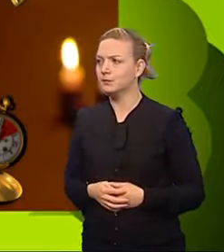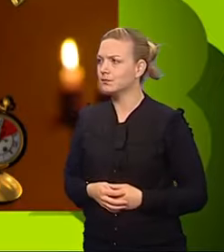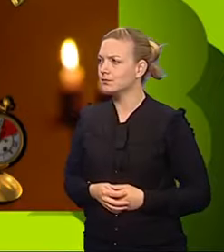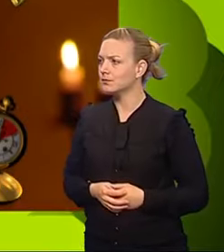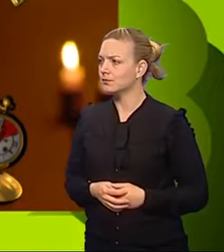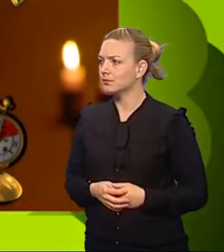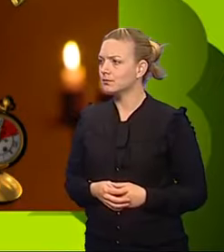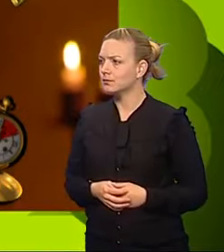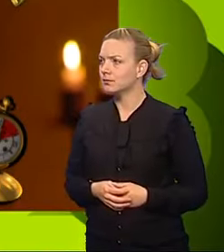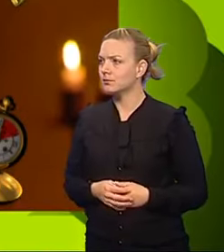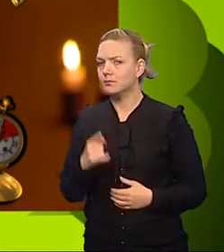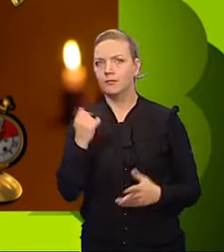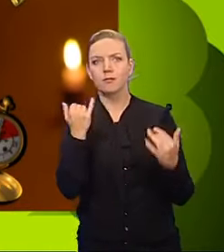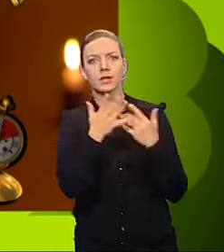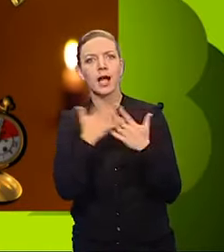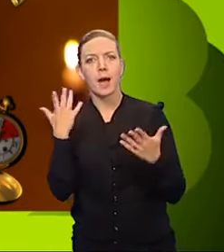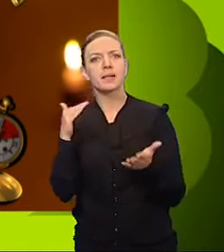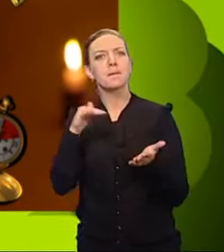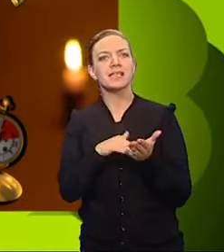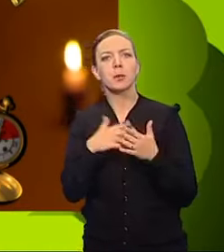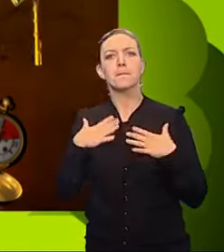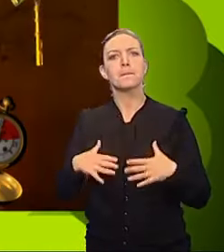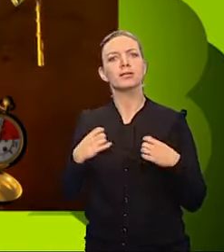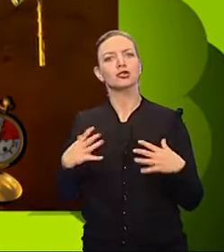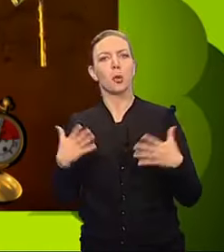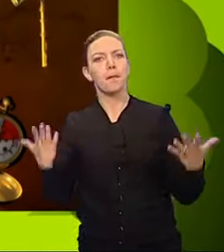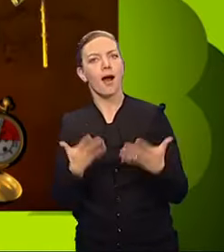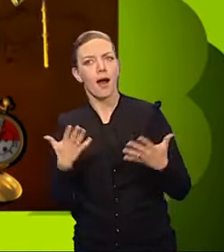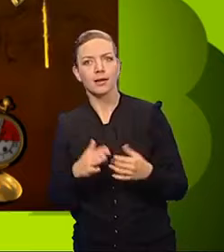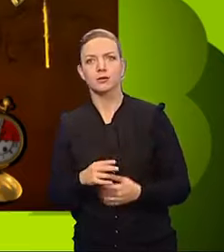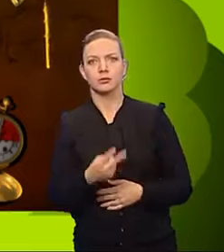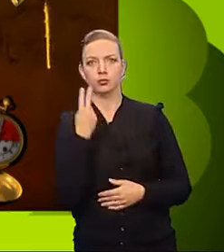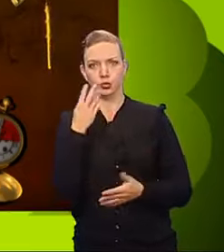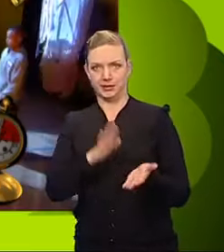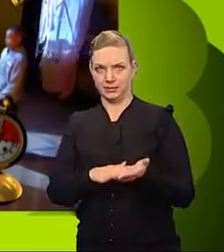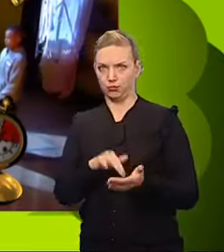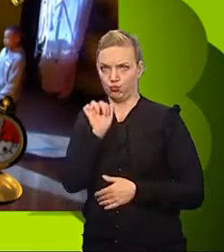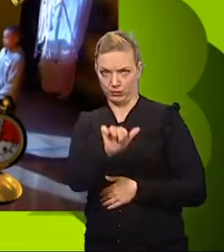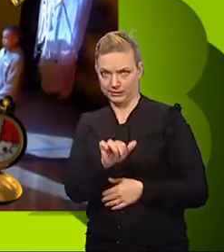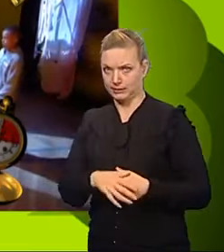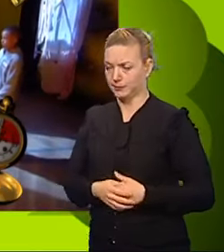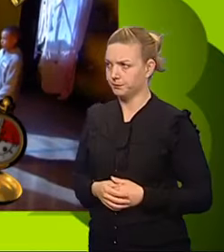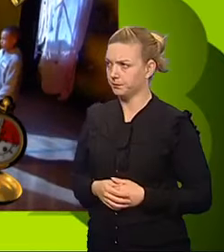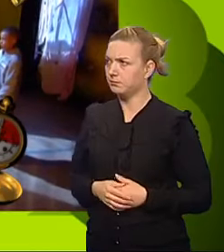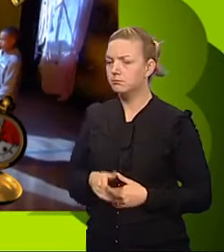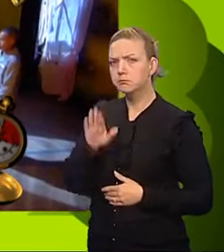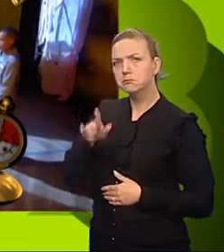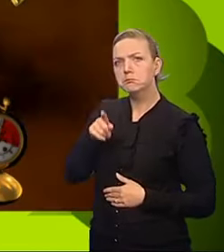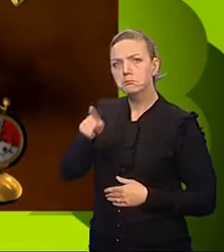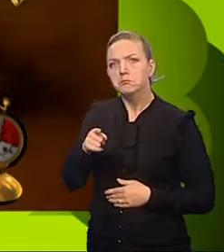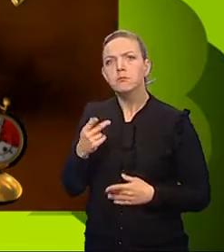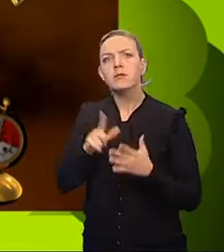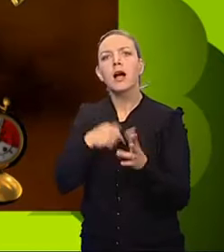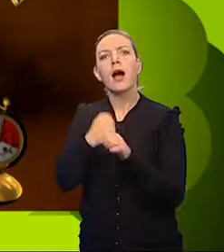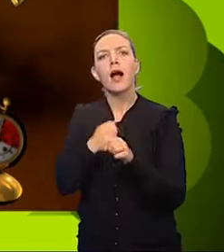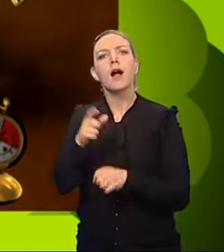Brianna, how many minutes was body shot played for? Two. No. Marcel, name two egg